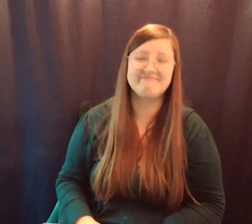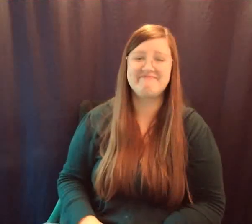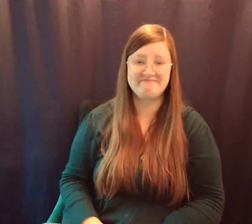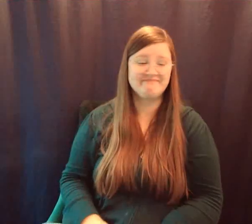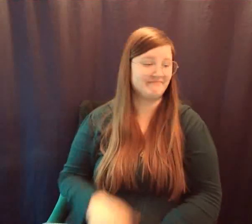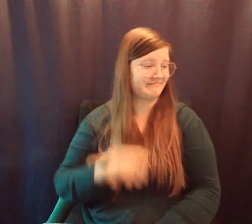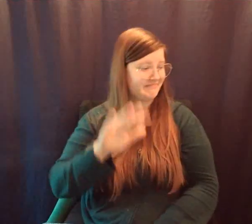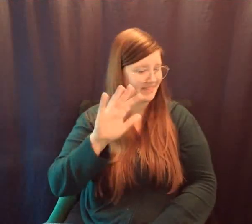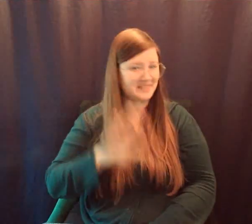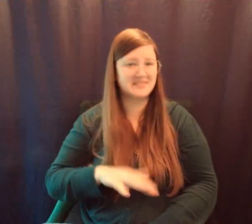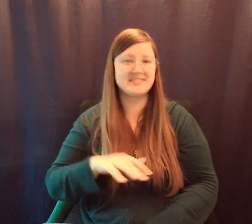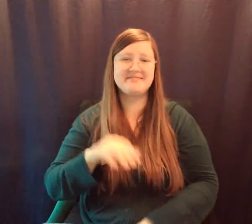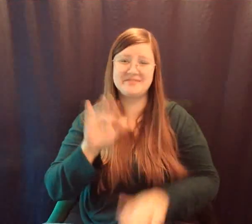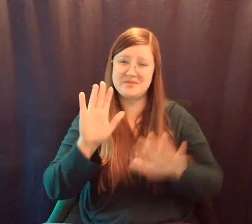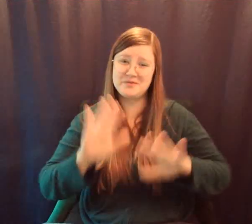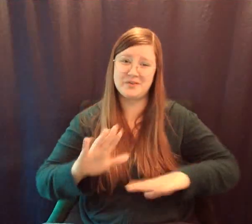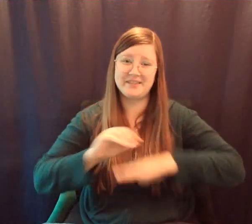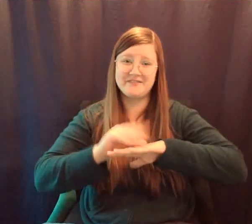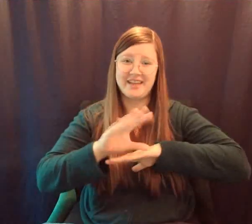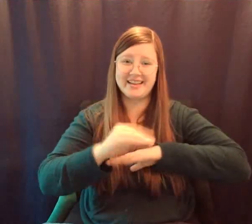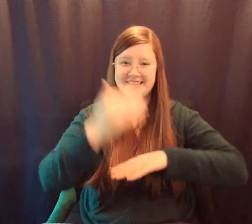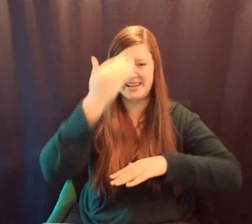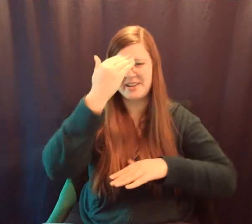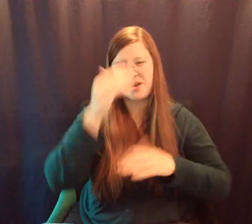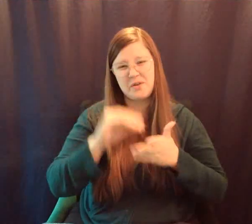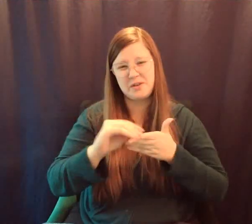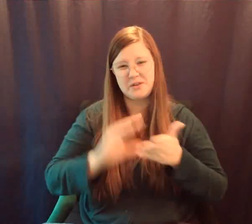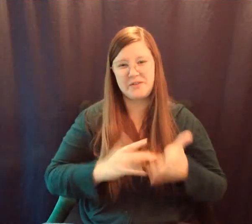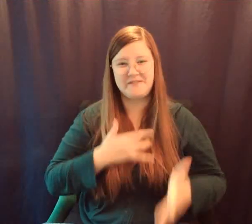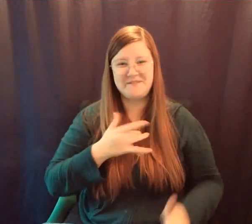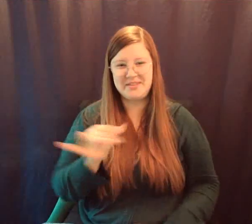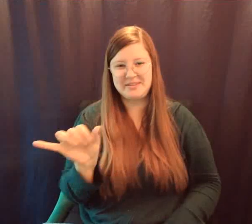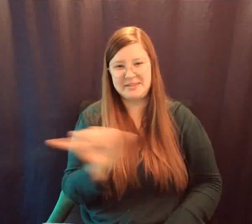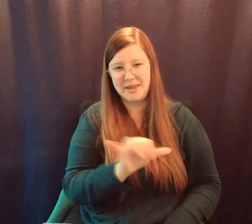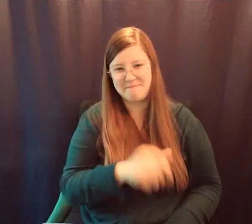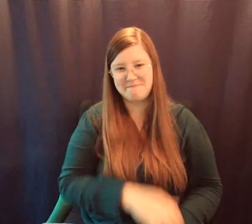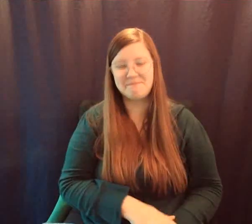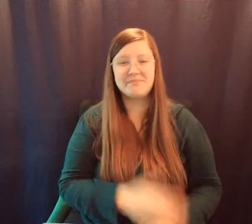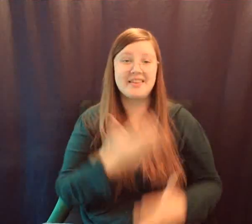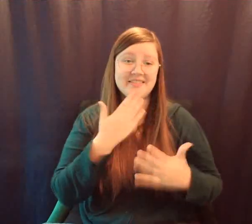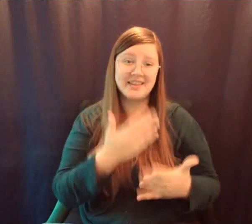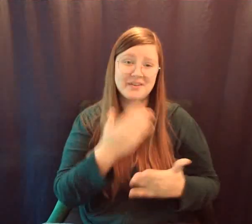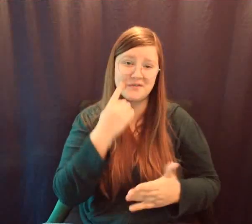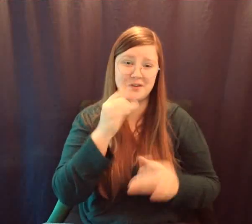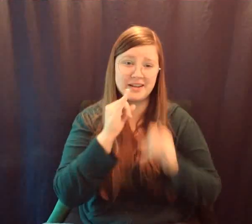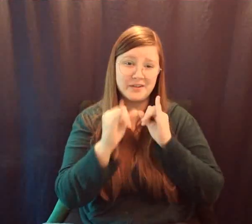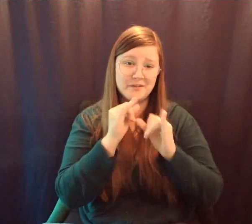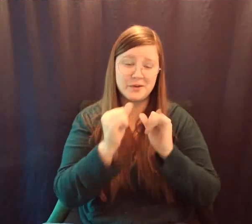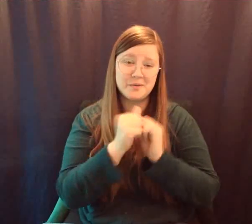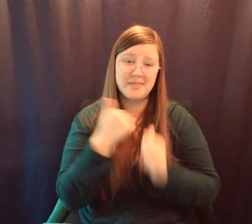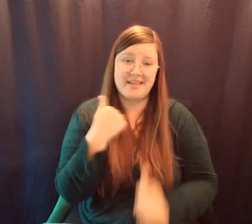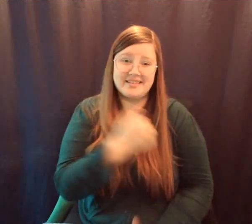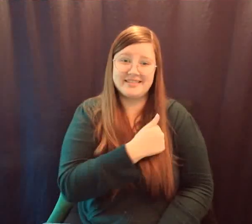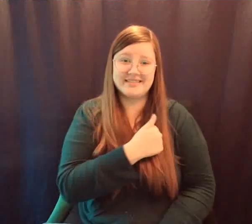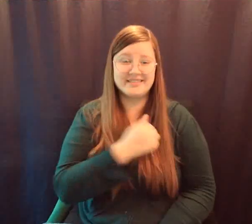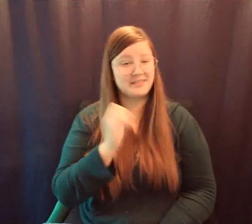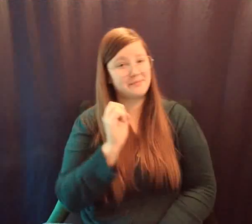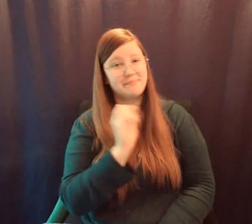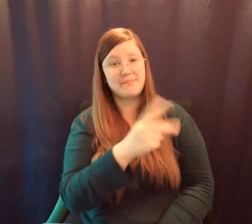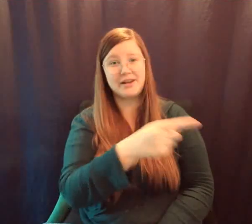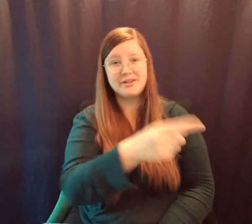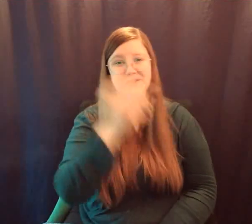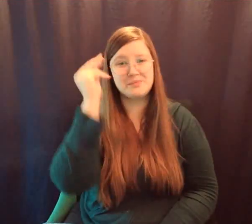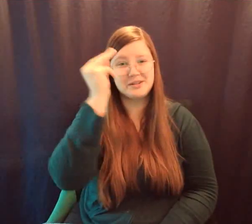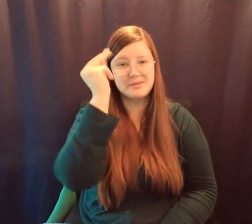advice. And I know the students feel the same way. Thank you so much for interviewing with us and back to you, Mr. Mint. Yeah, thank you.